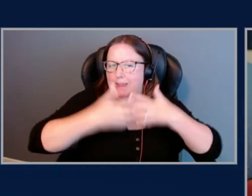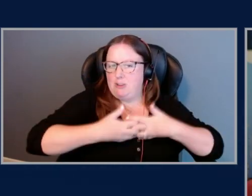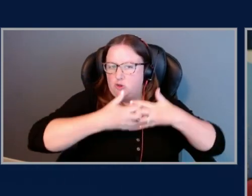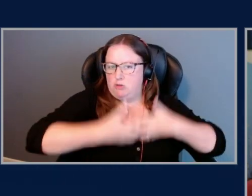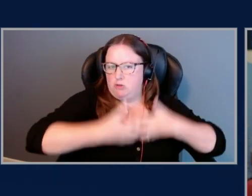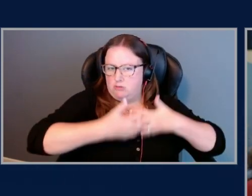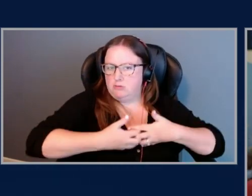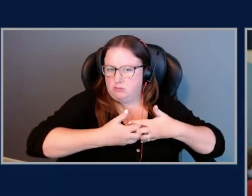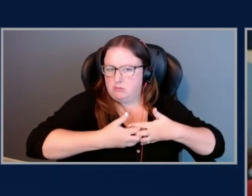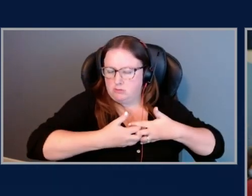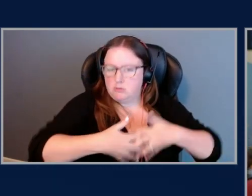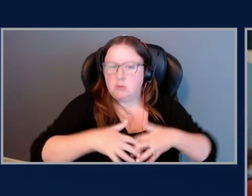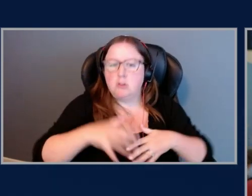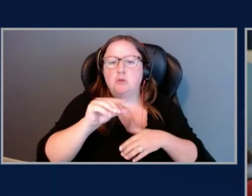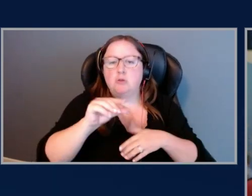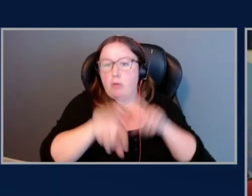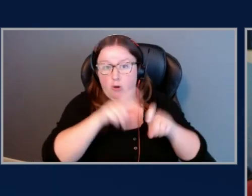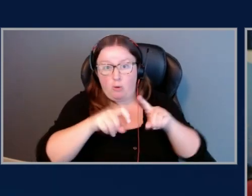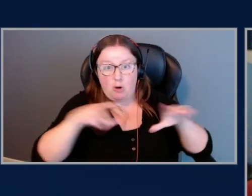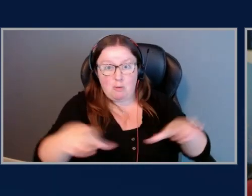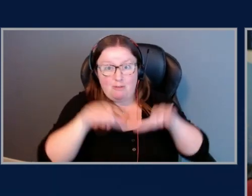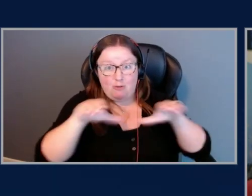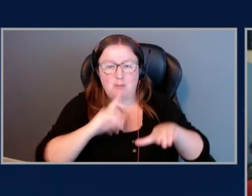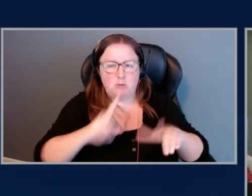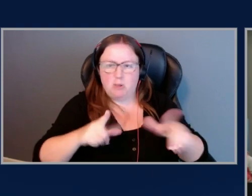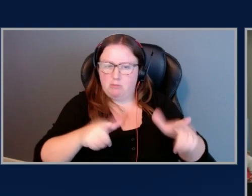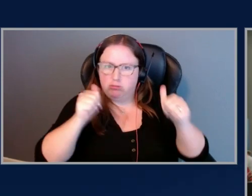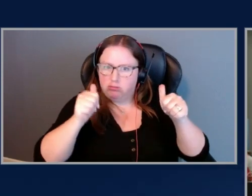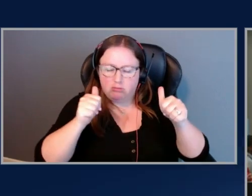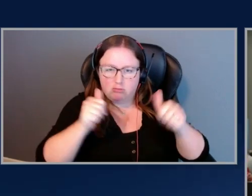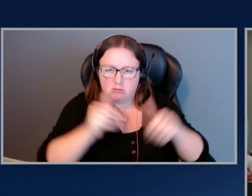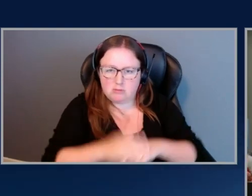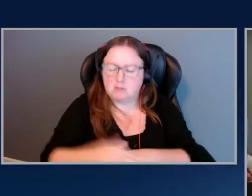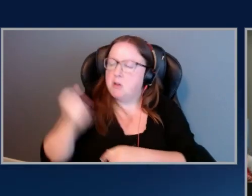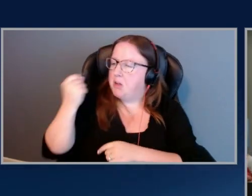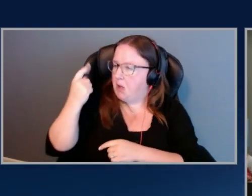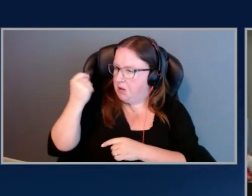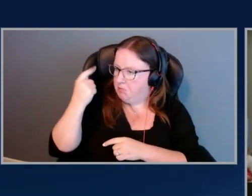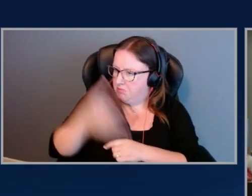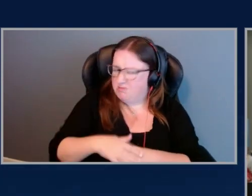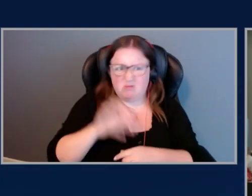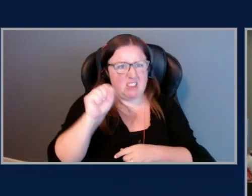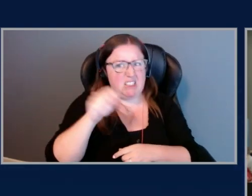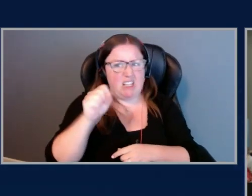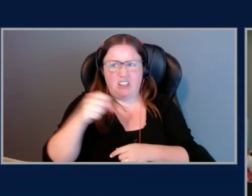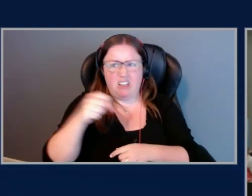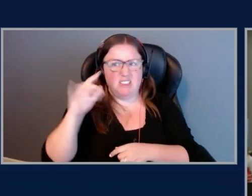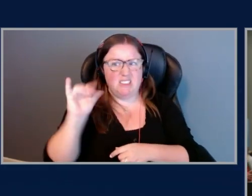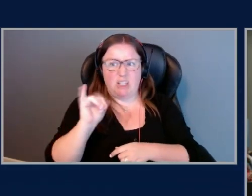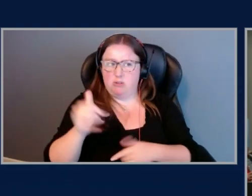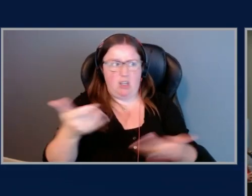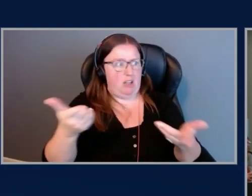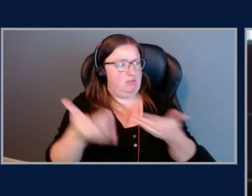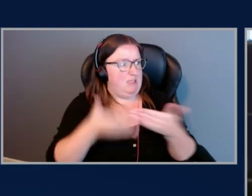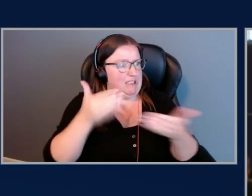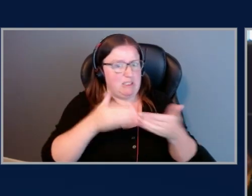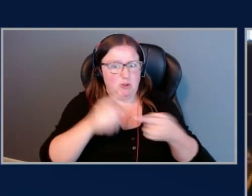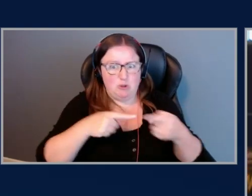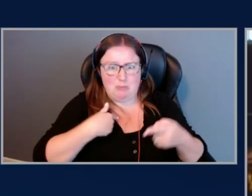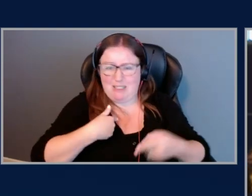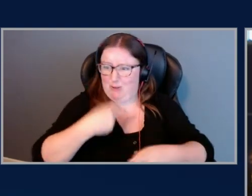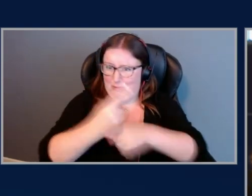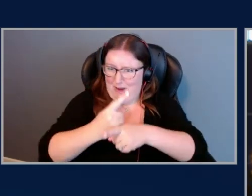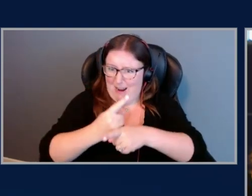the query performance is much, much faster. Got it. Yeah, sounds like a no-brainer to me, right? Yeah, it's really cool.